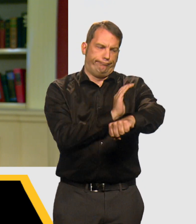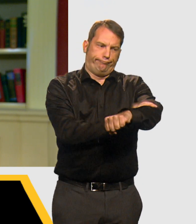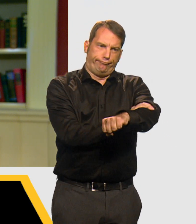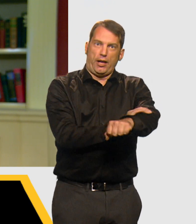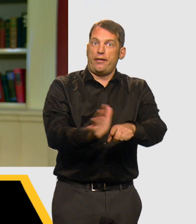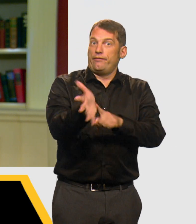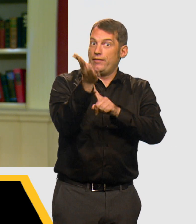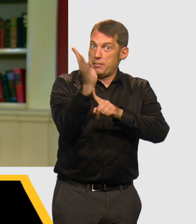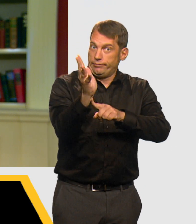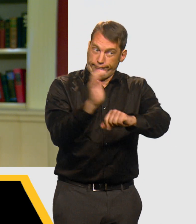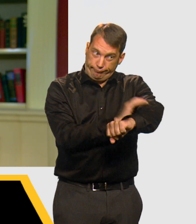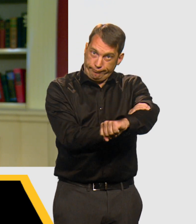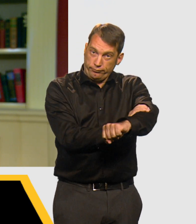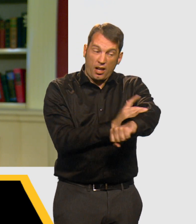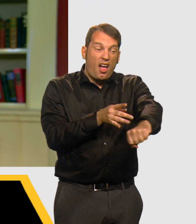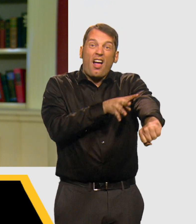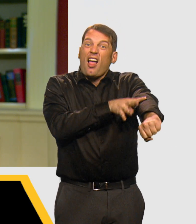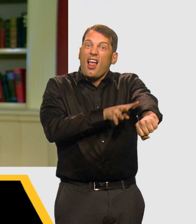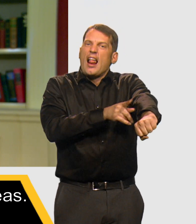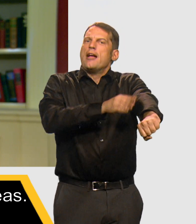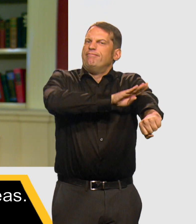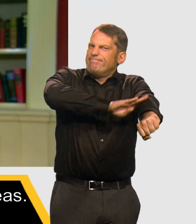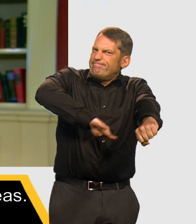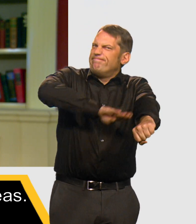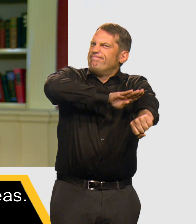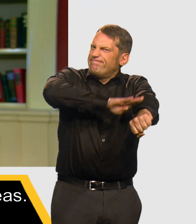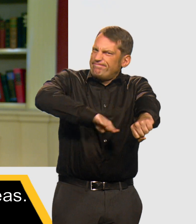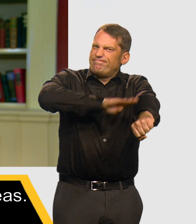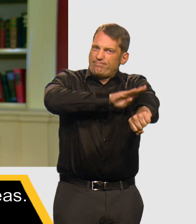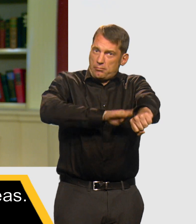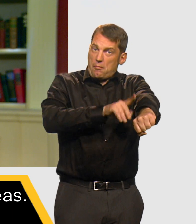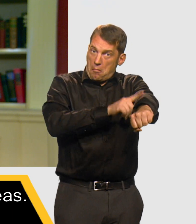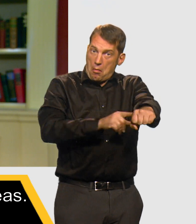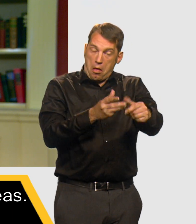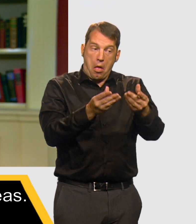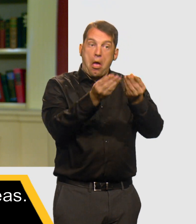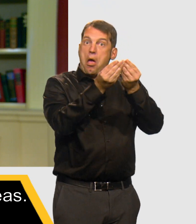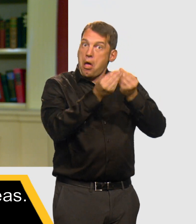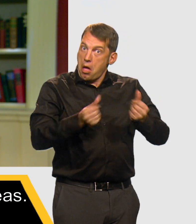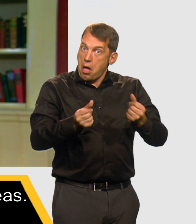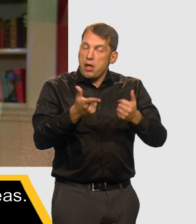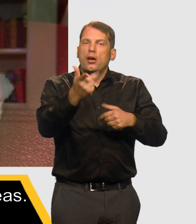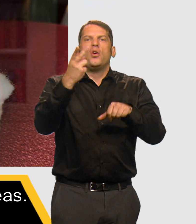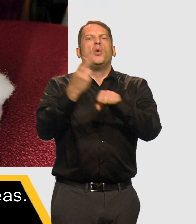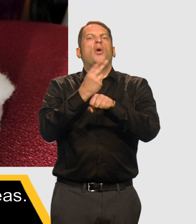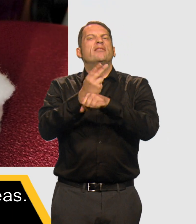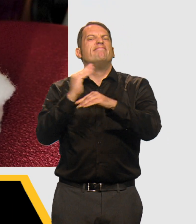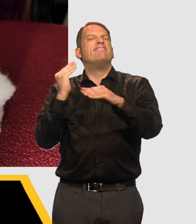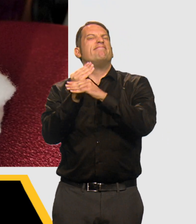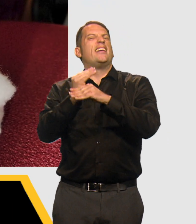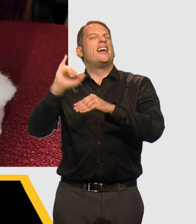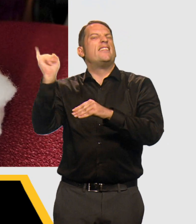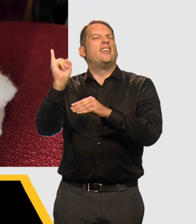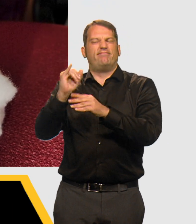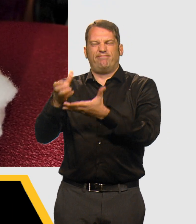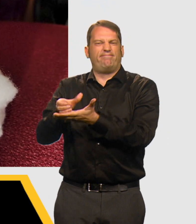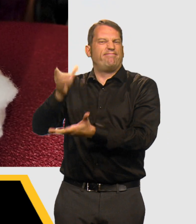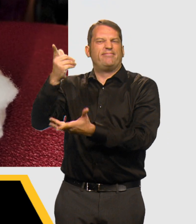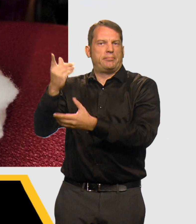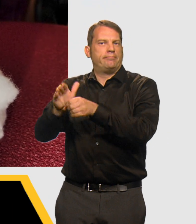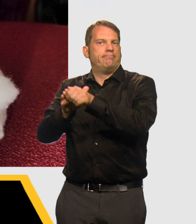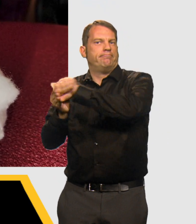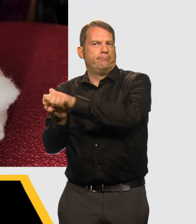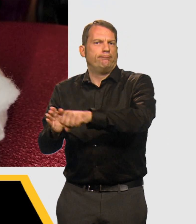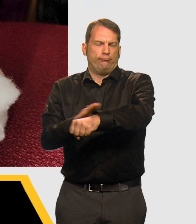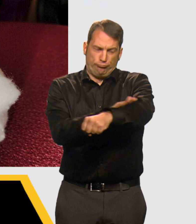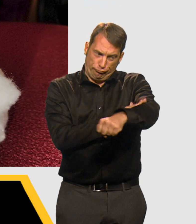against the wound for five minutes. Clear away and drain any pus that you see. Wash the infected wound with